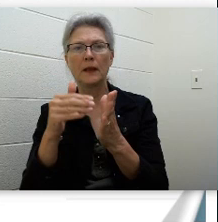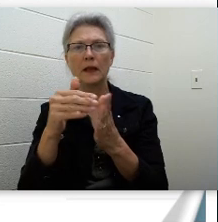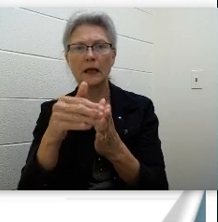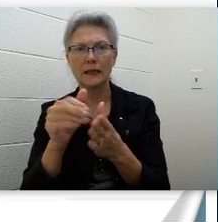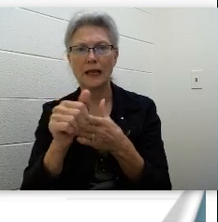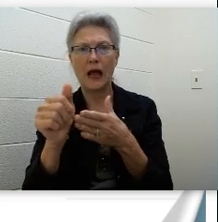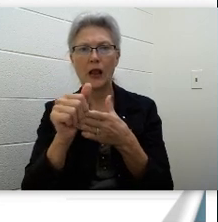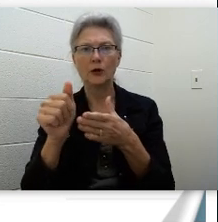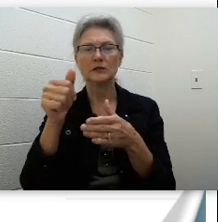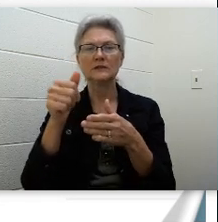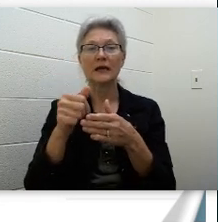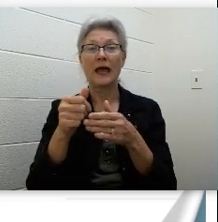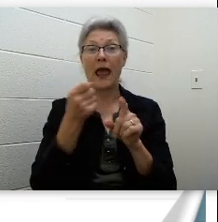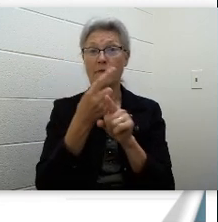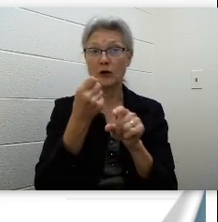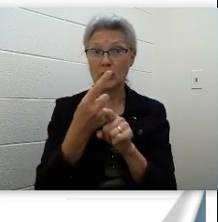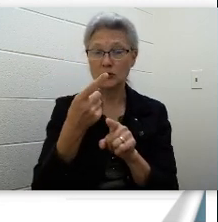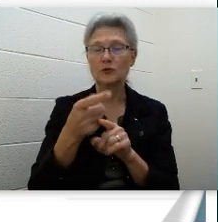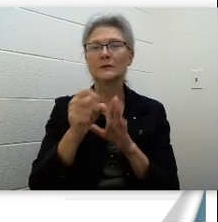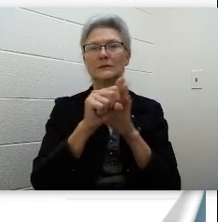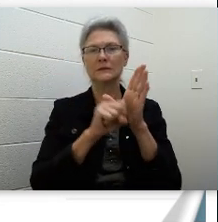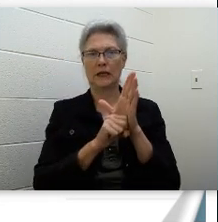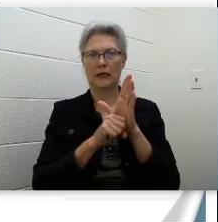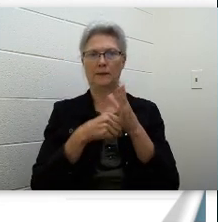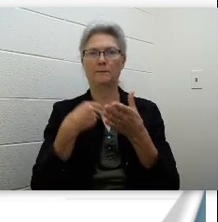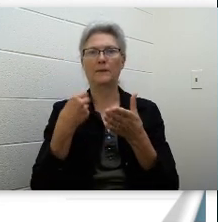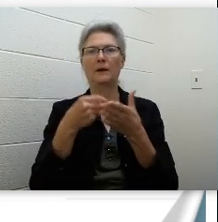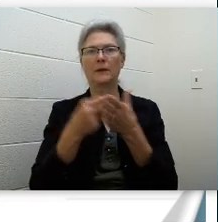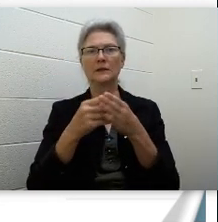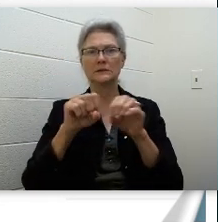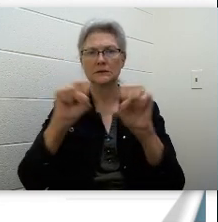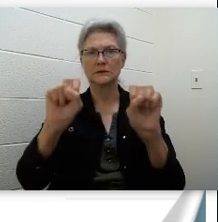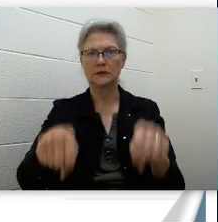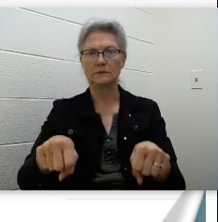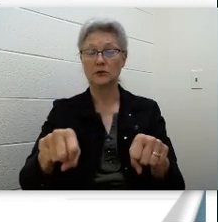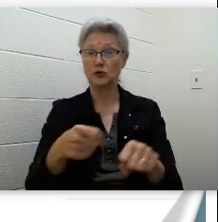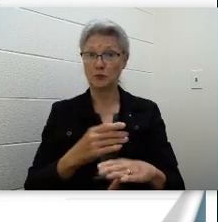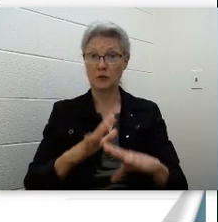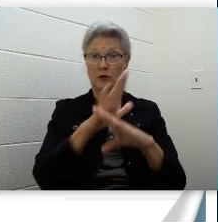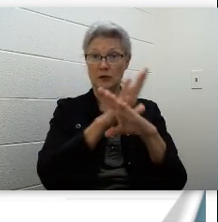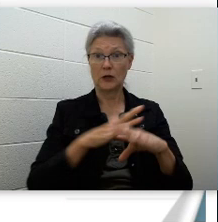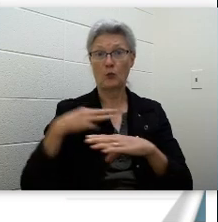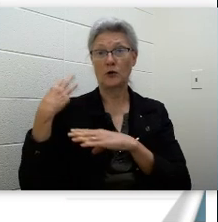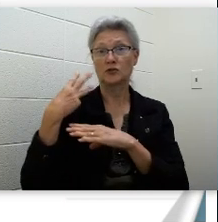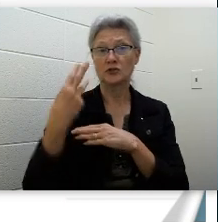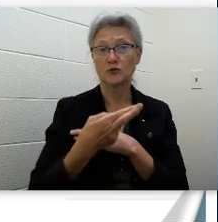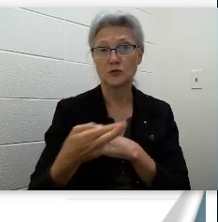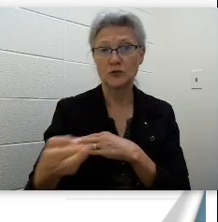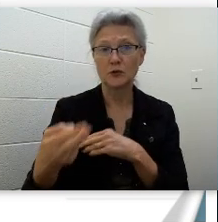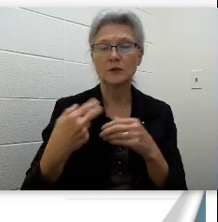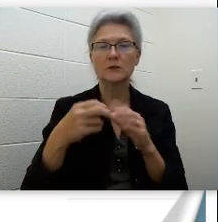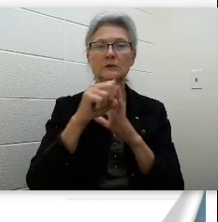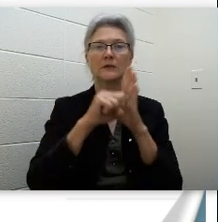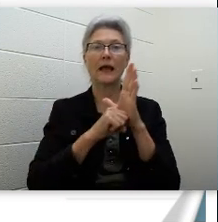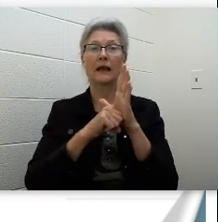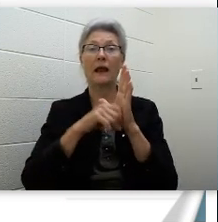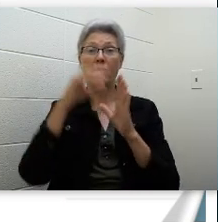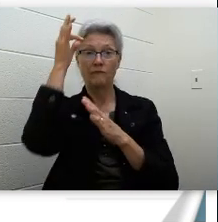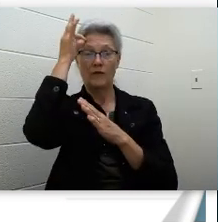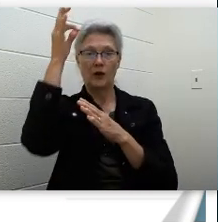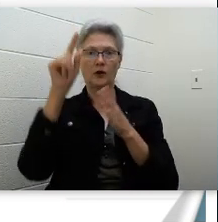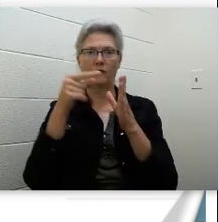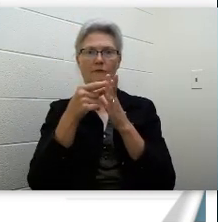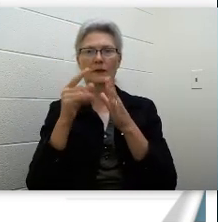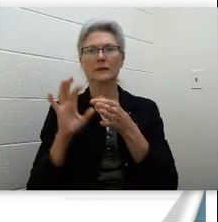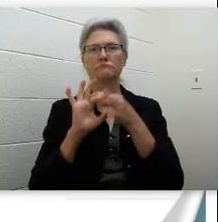annually to the state economy. To protect Washington's resources. To state and federal government